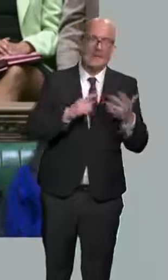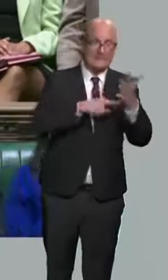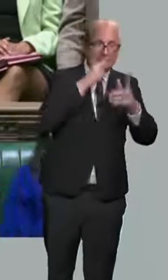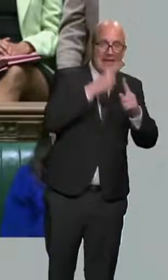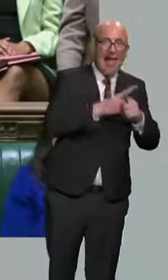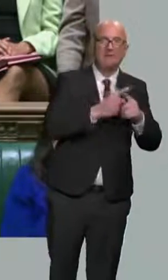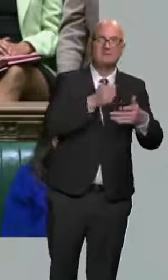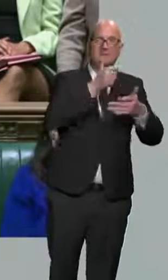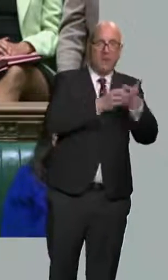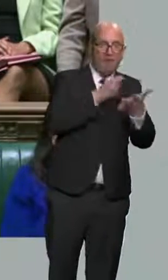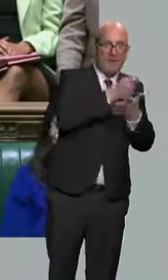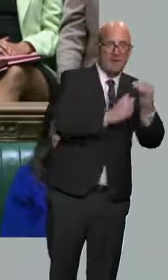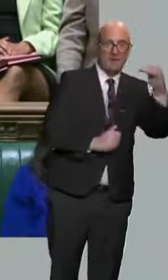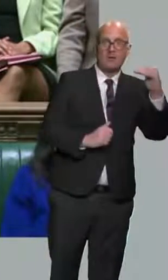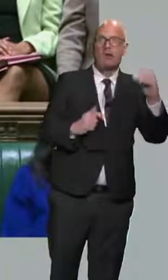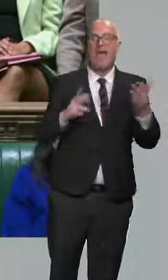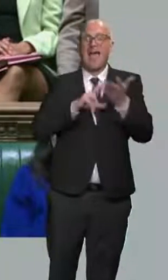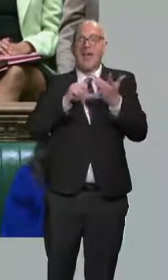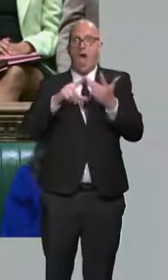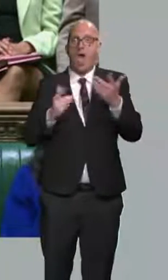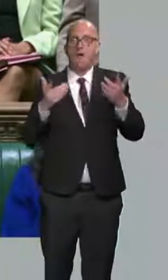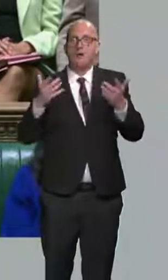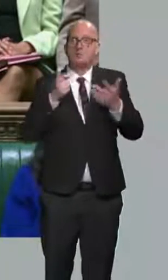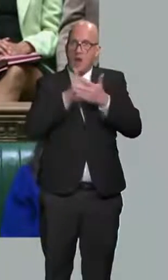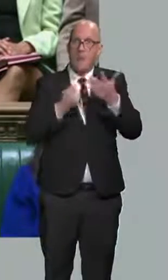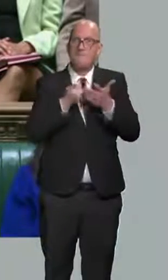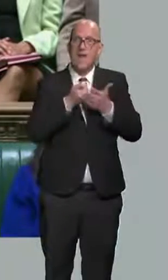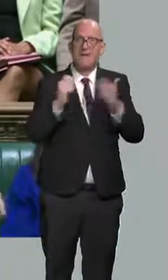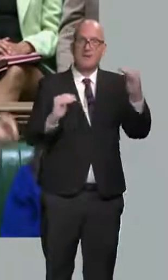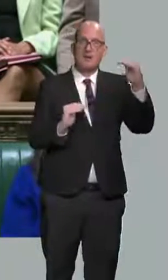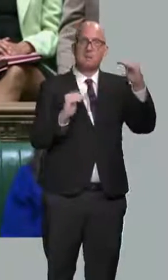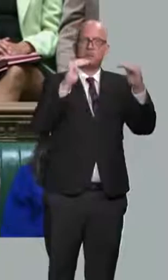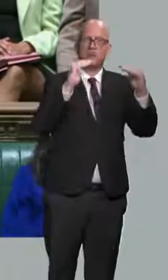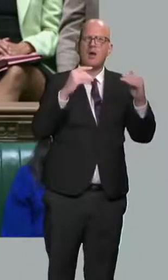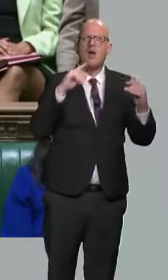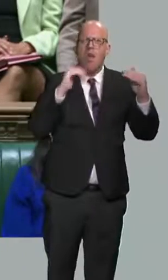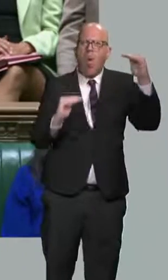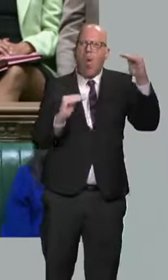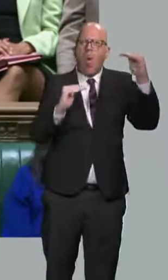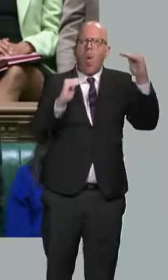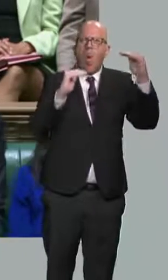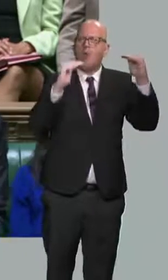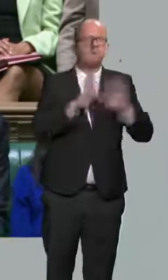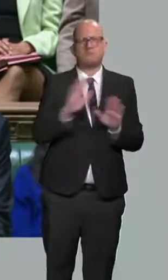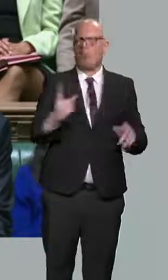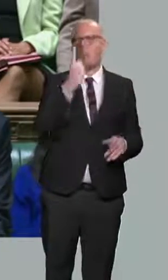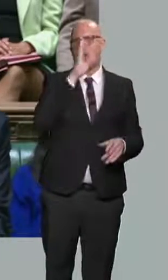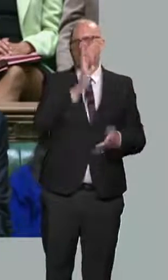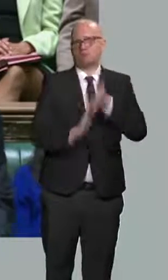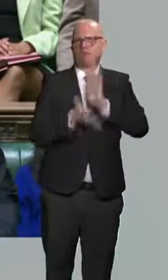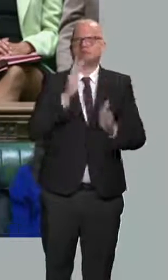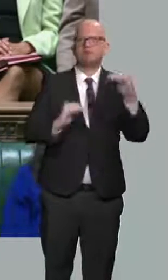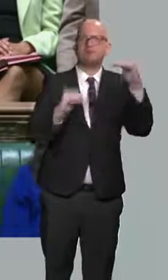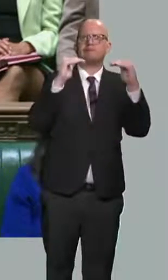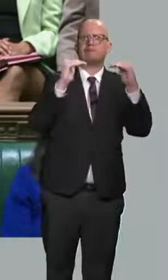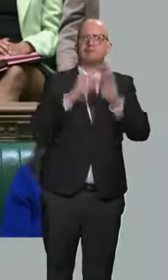thresholds, and not incrementally over many years, but in one go this year. From this July, people